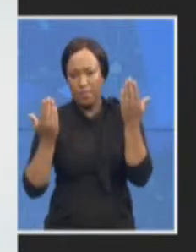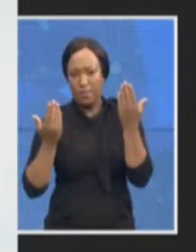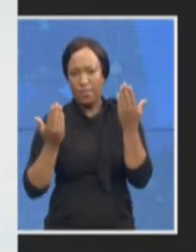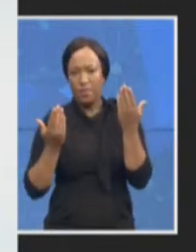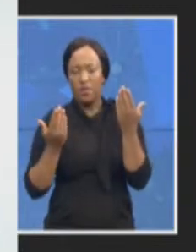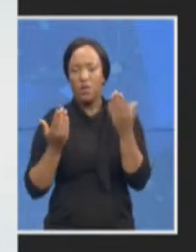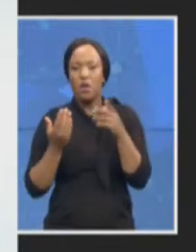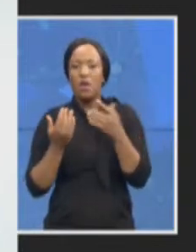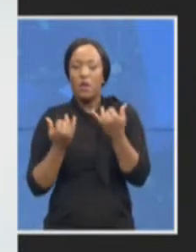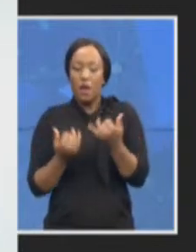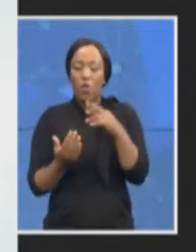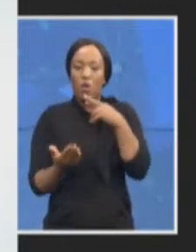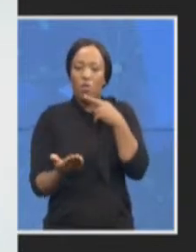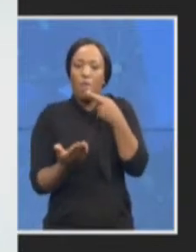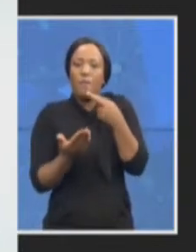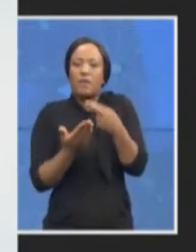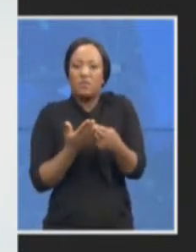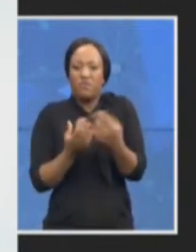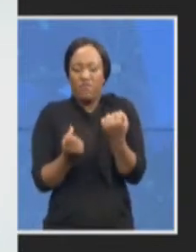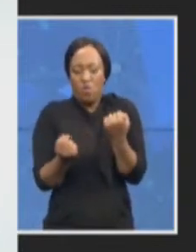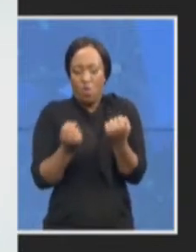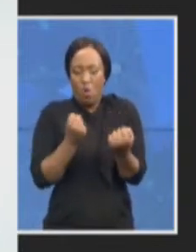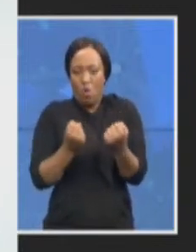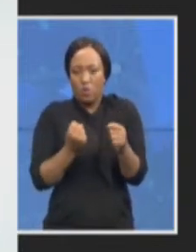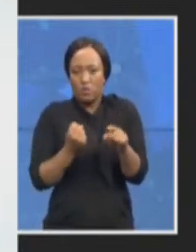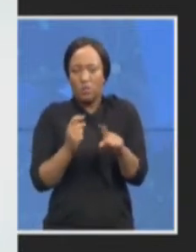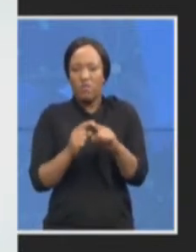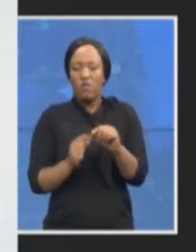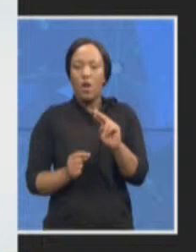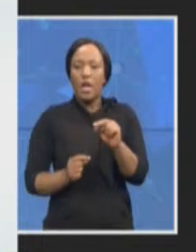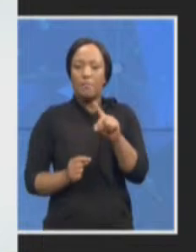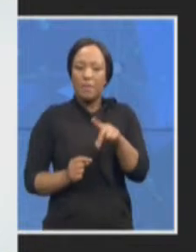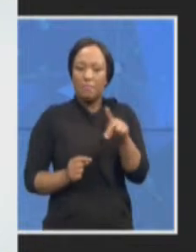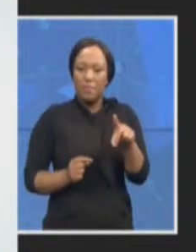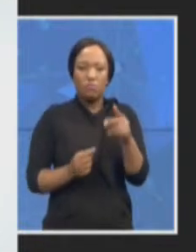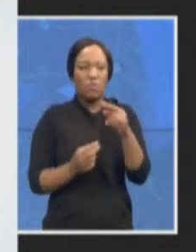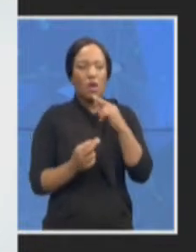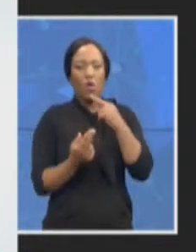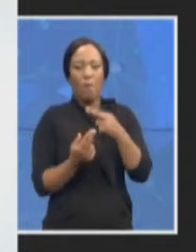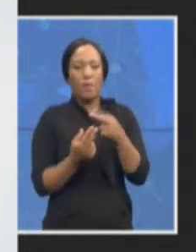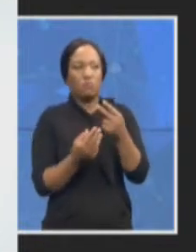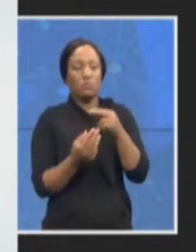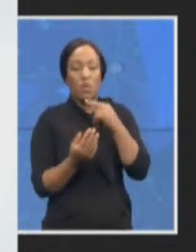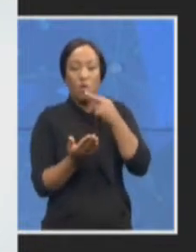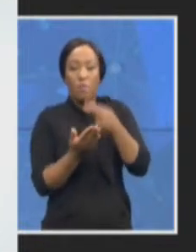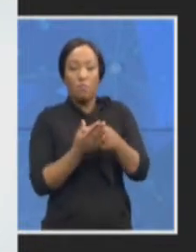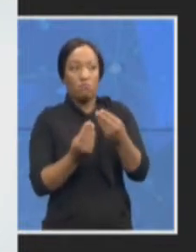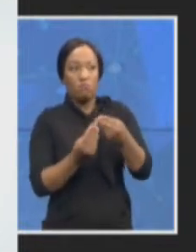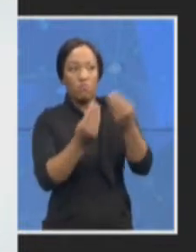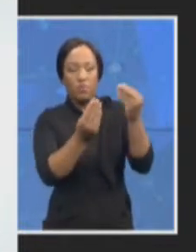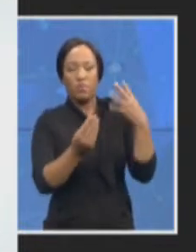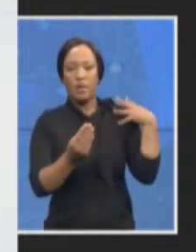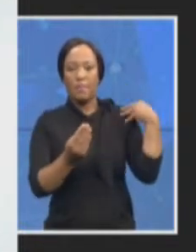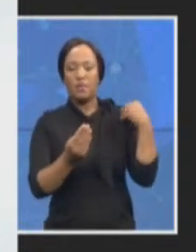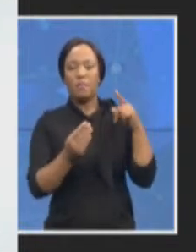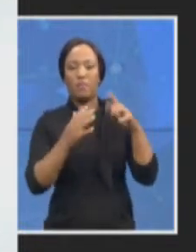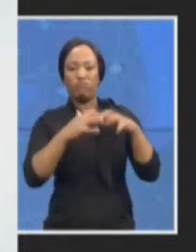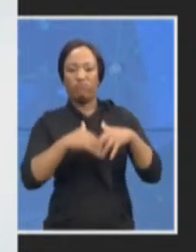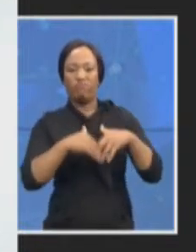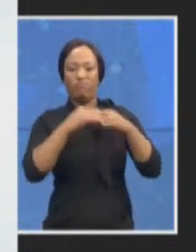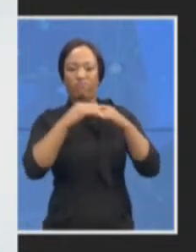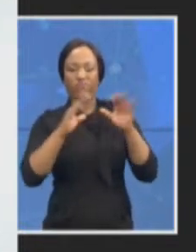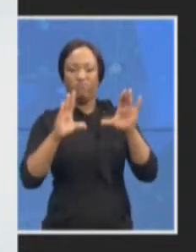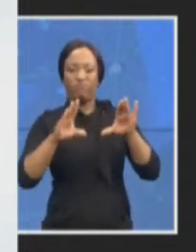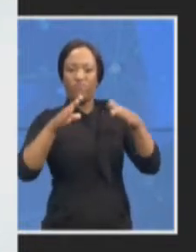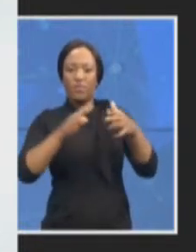and the NDPP to the minister that there must be an inquiry to establish what happened why did the work not take